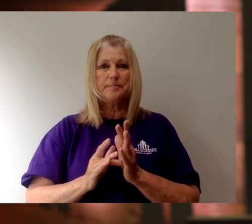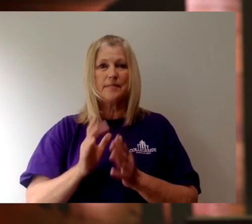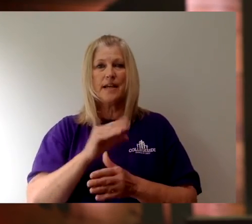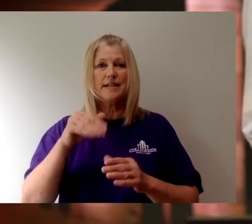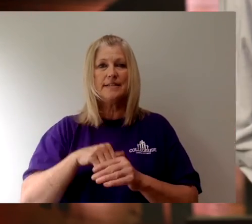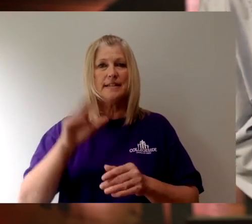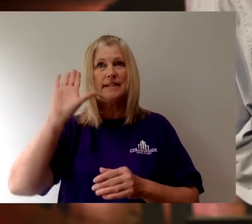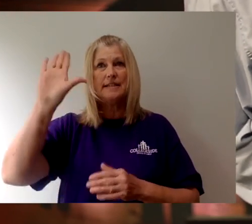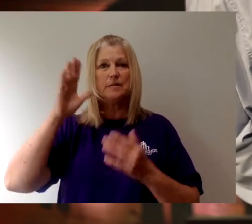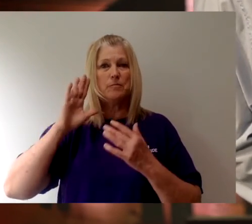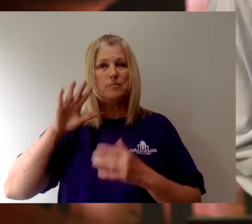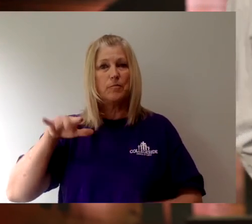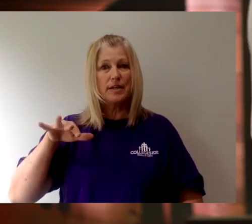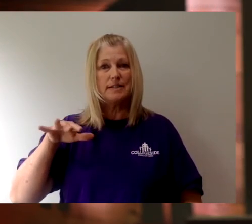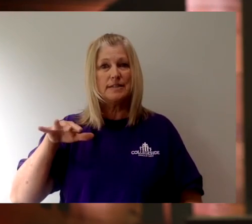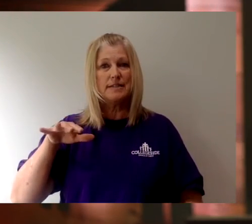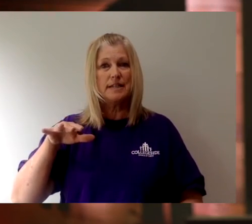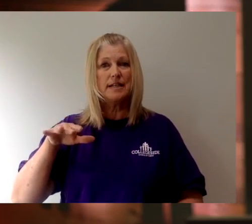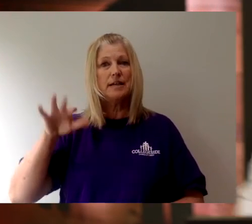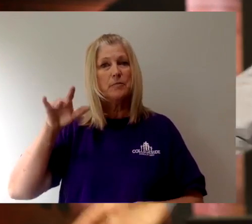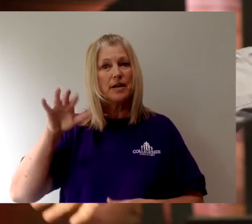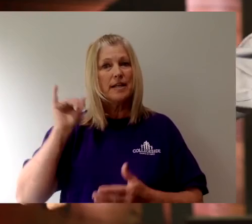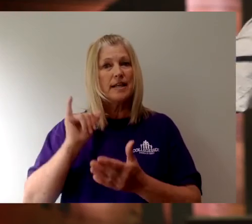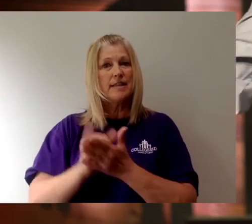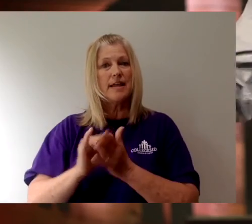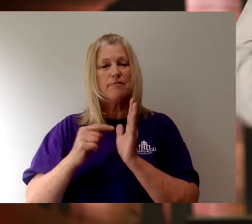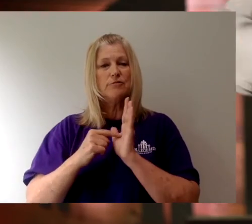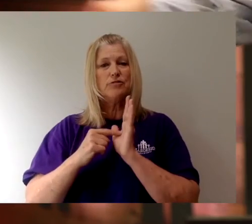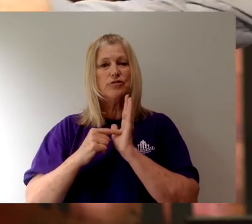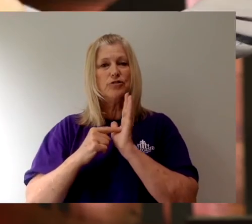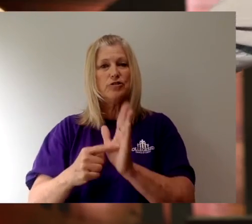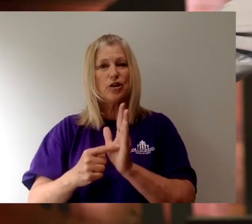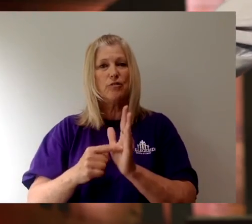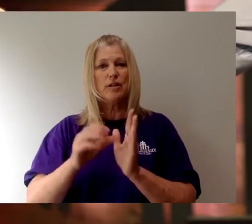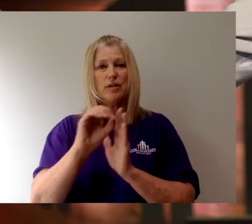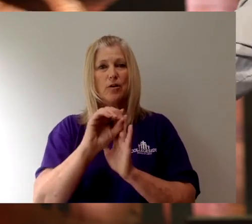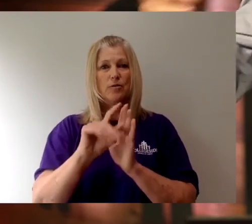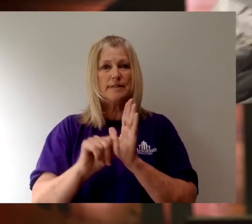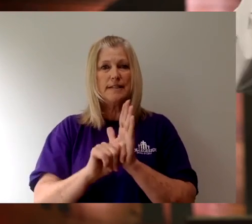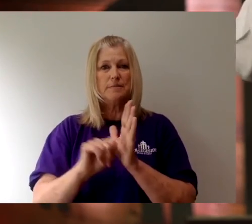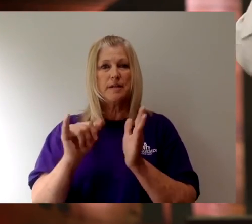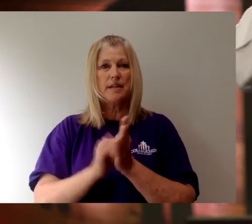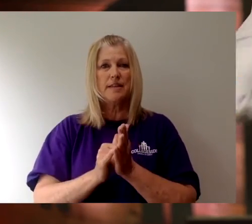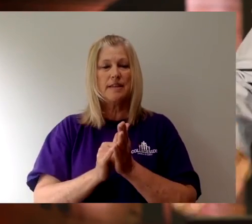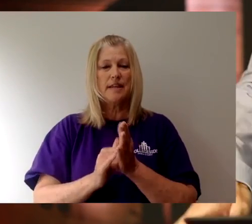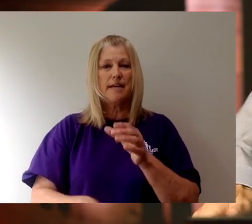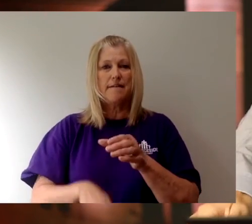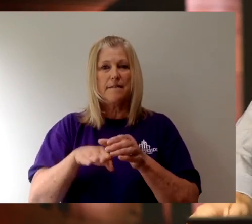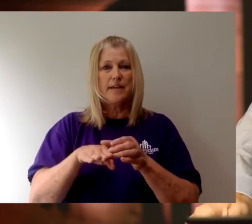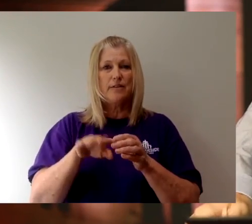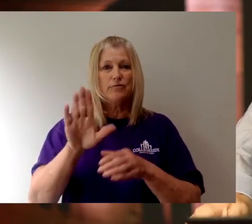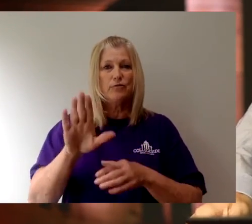And it's in His presence. The presence that was demonstrated throughout the Old Testament that fills your